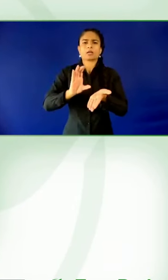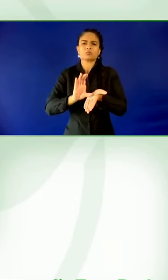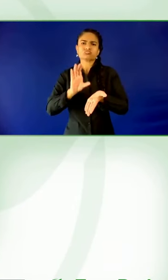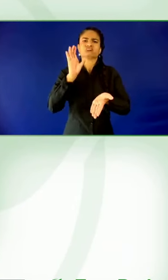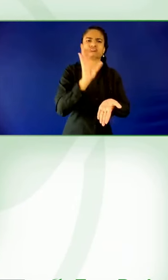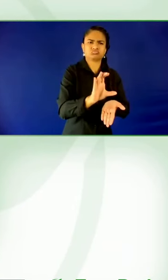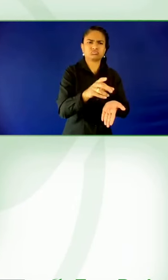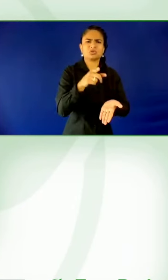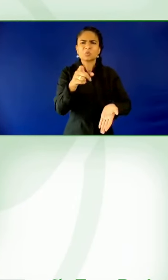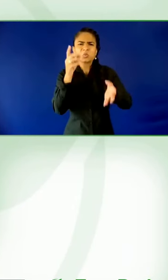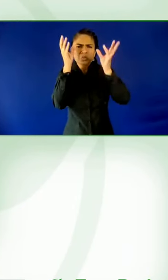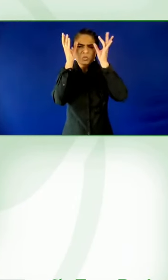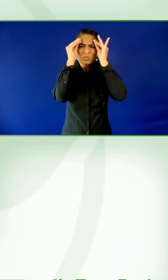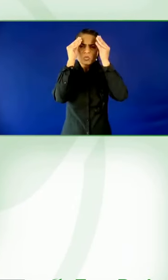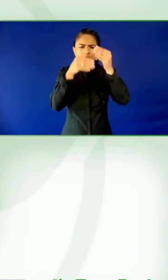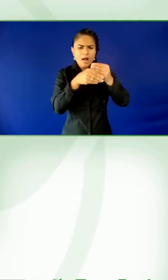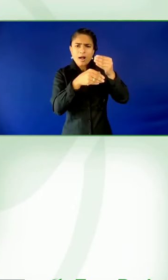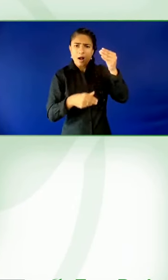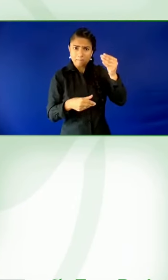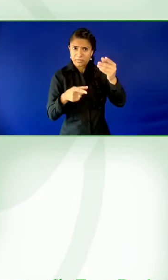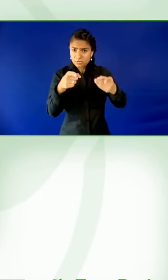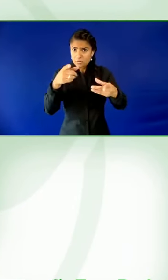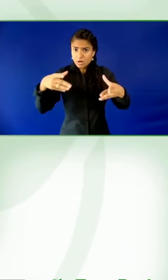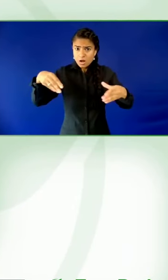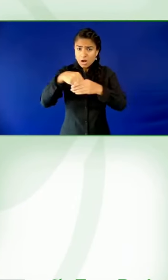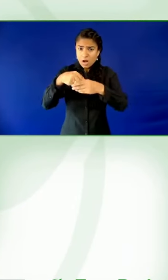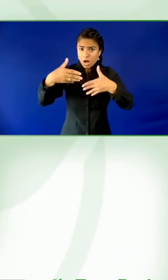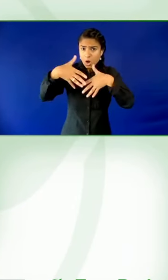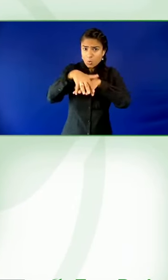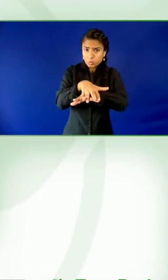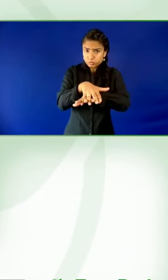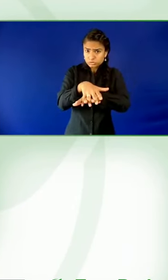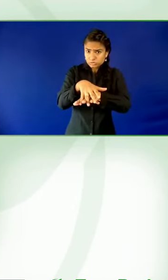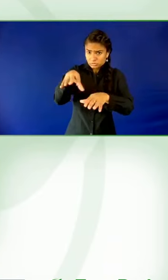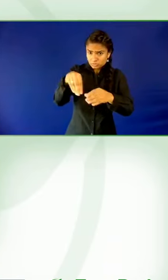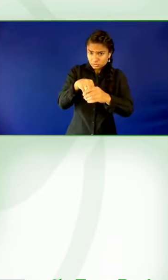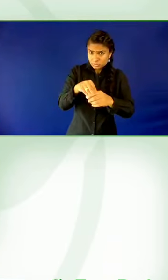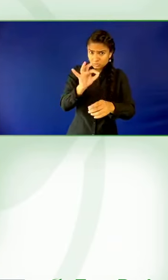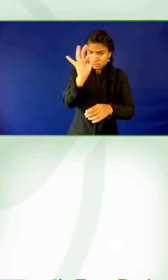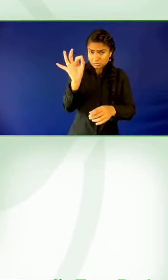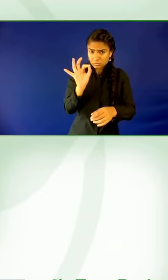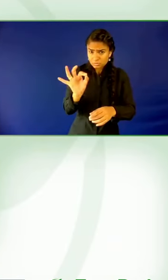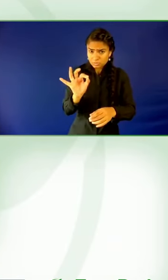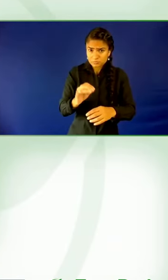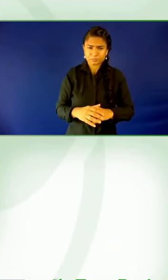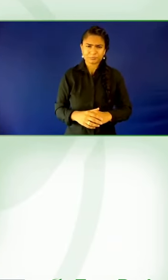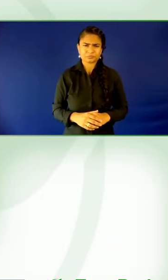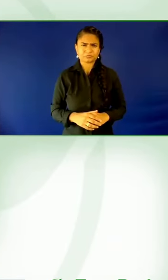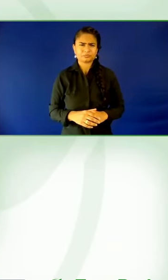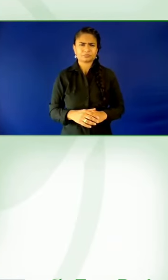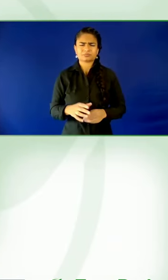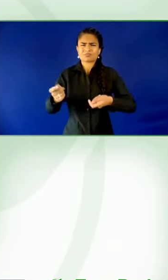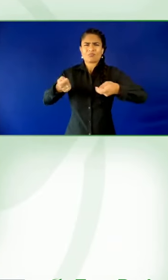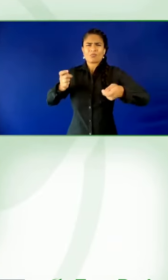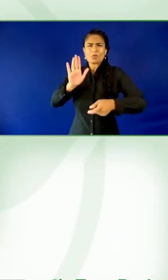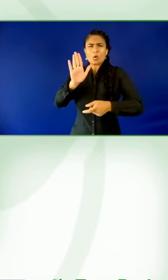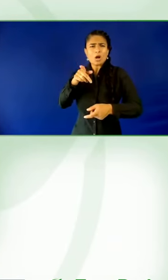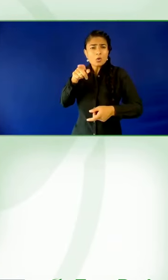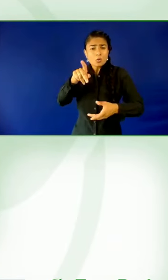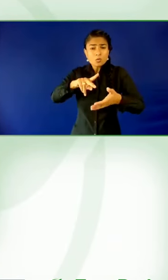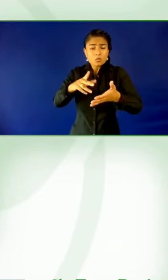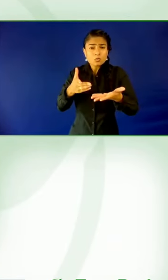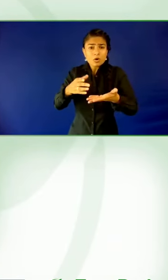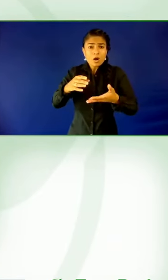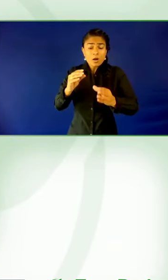or gives that an extra point for an investment? I think, I think if, an interesting element there, one example I can give